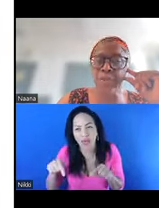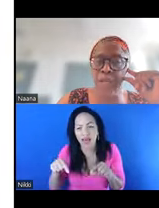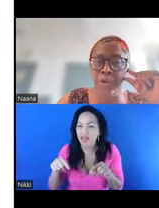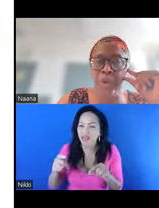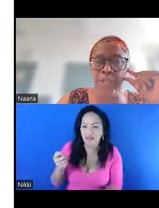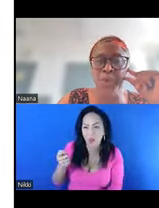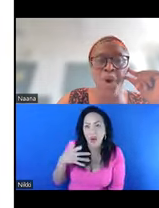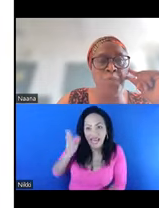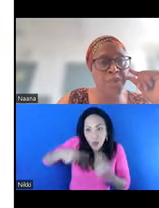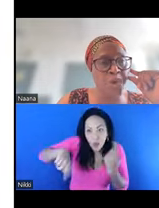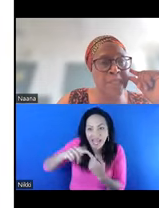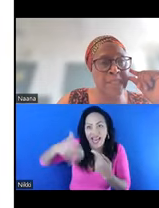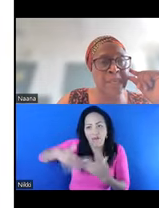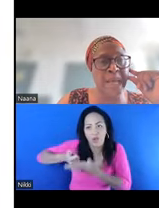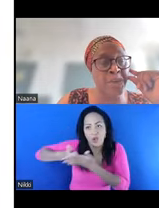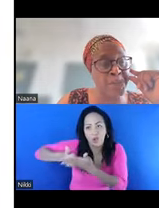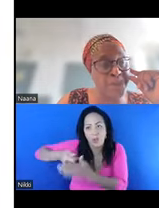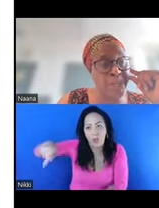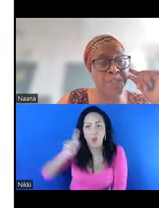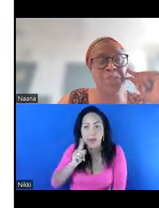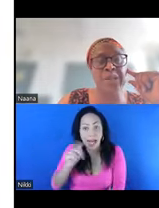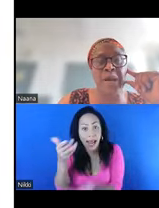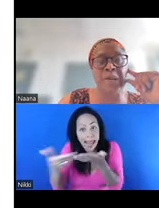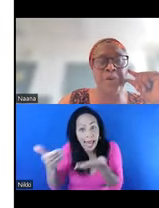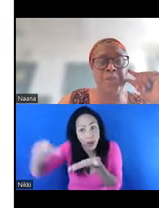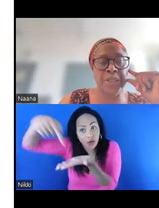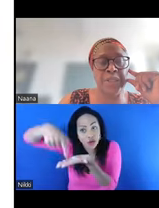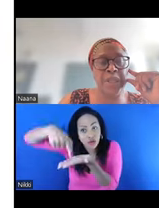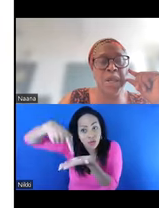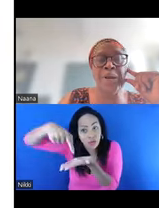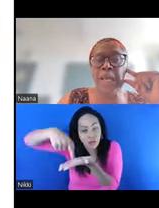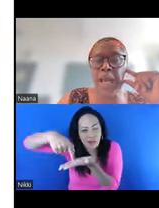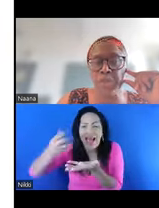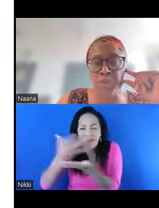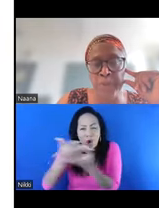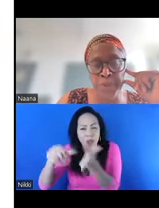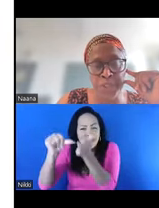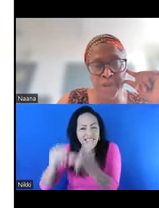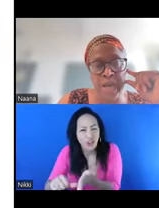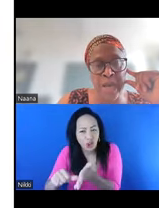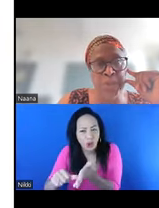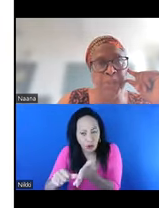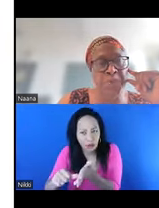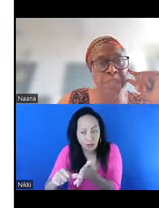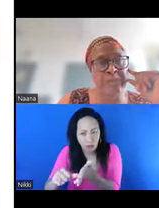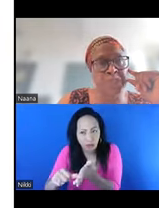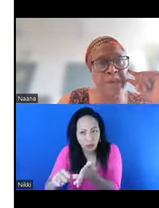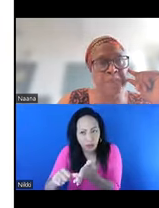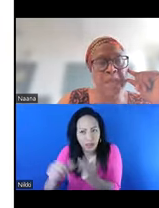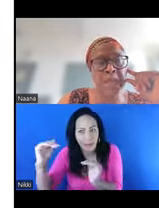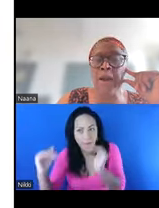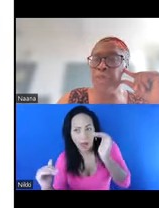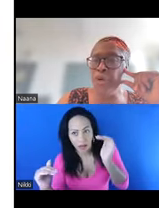when it comes to language, we almost always see that there are issues around language. When it comes to approaches on how we deal with